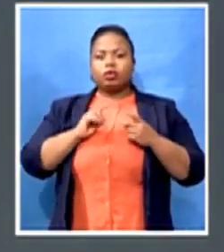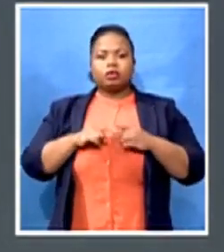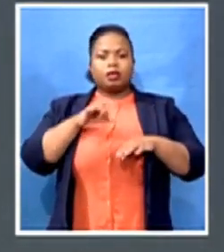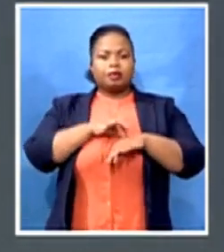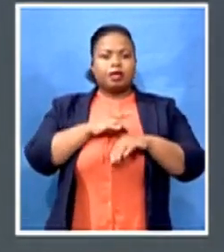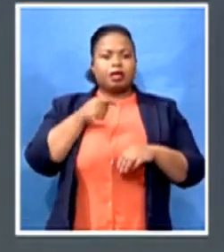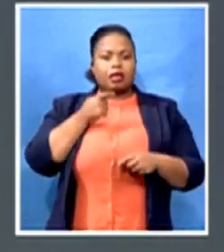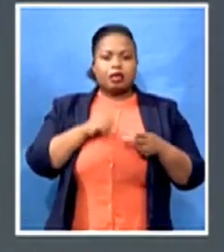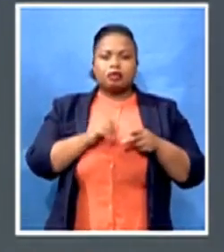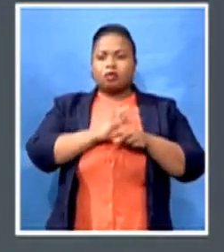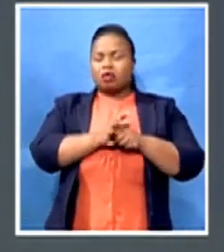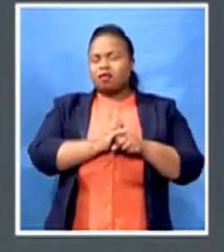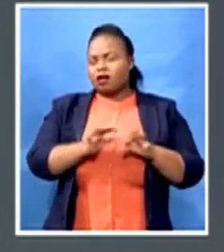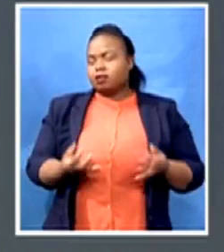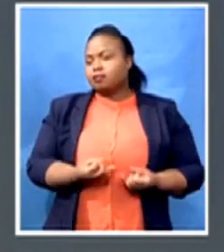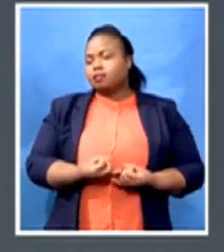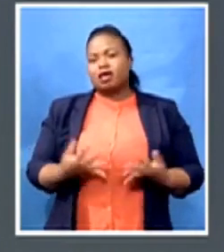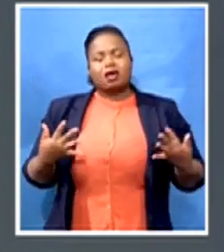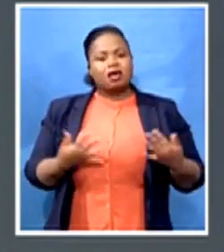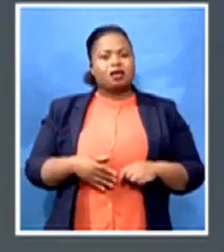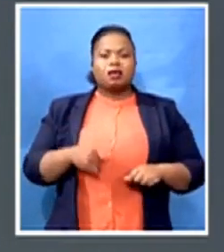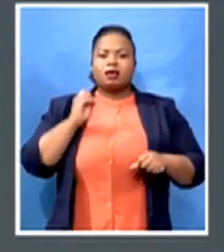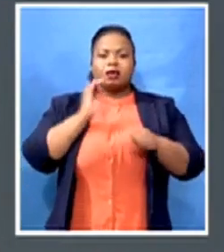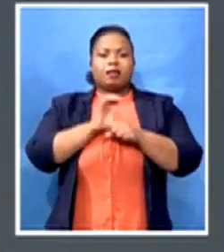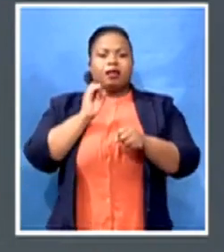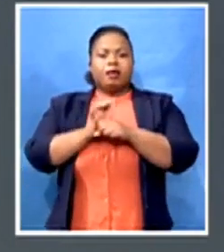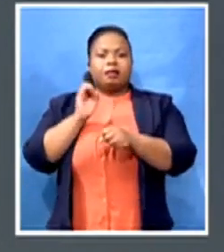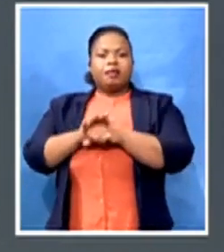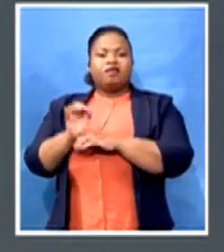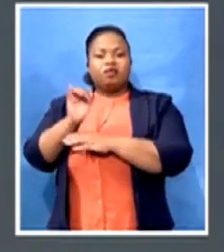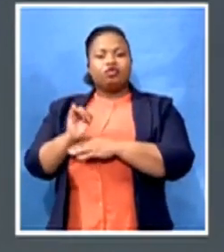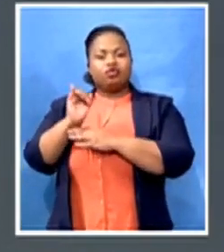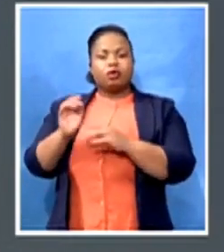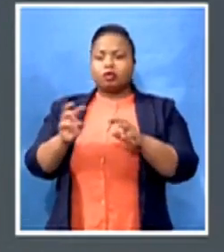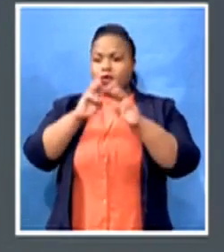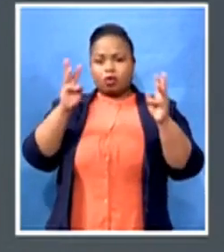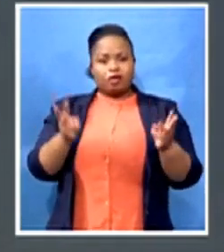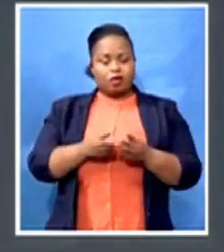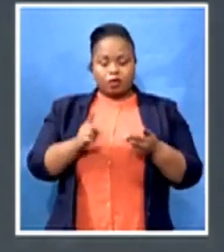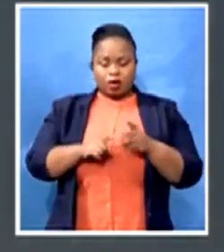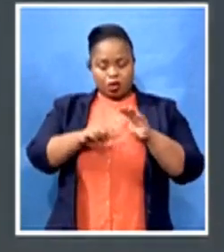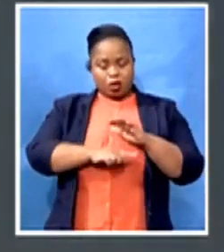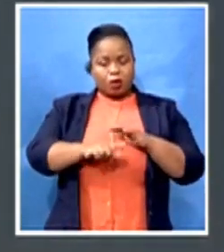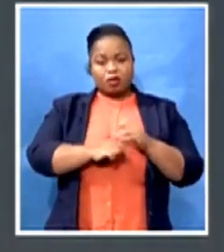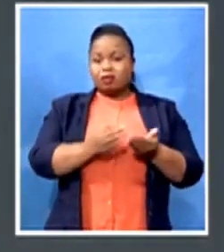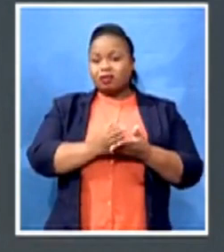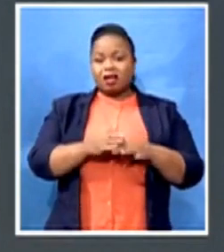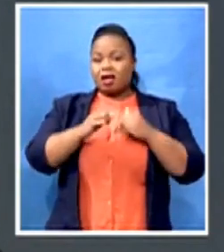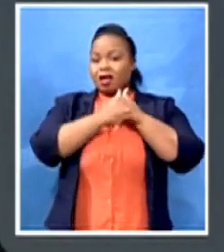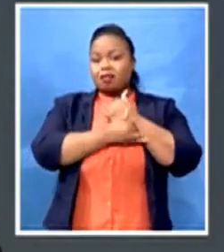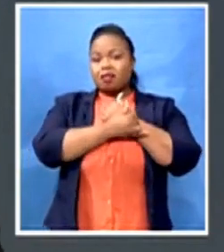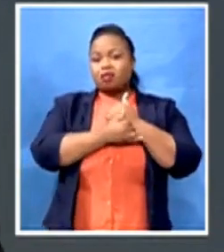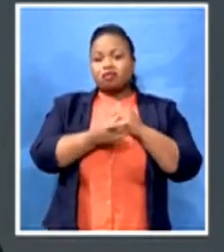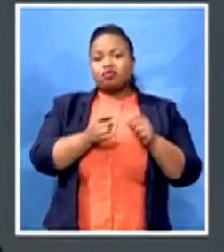multifaceted impact on the insurance sector globally and locally inclined countries with both negative effects and offsetting elements.